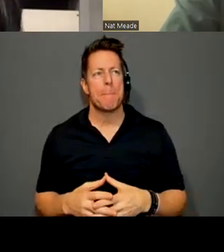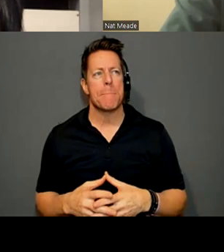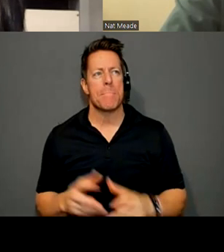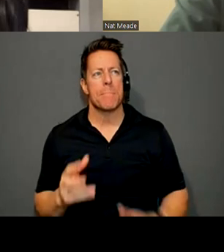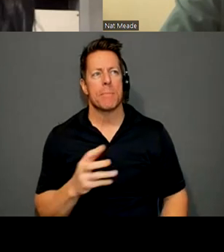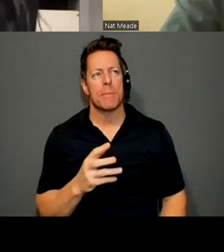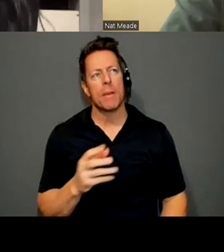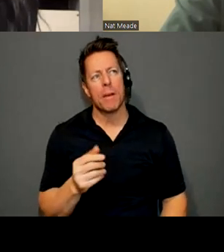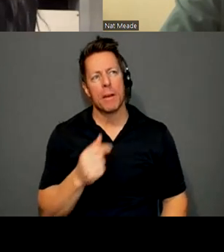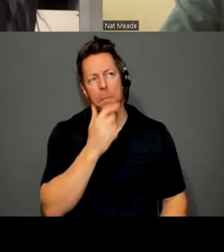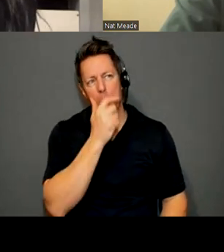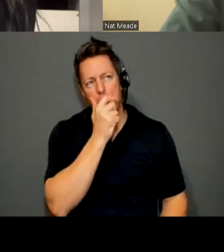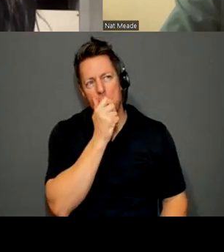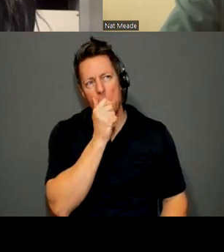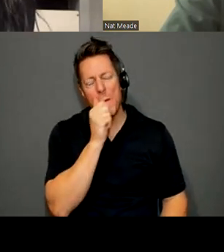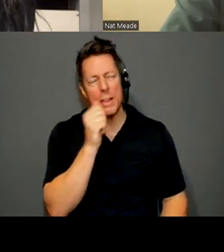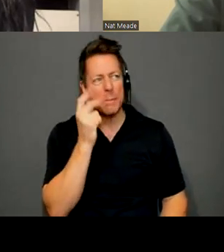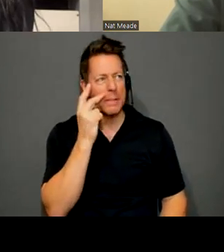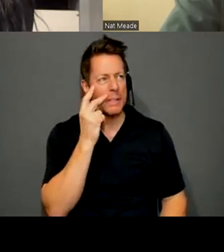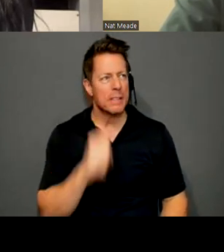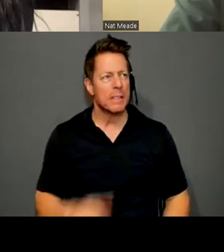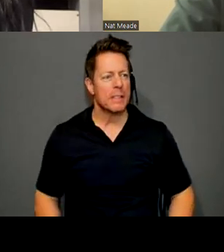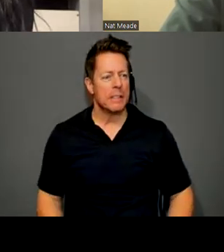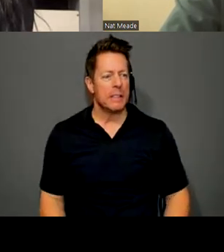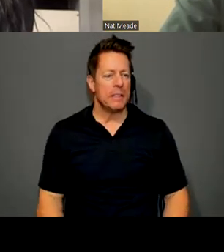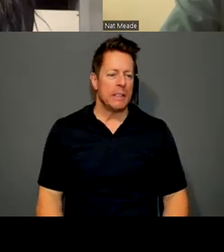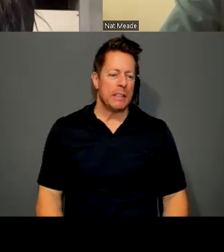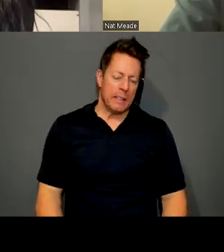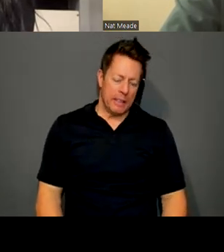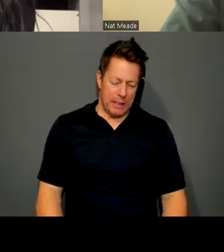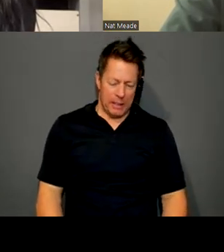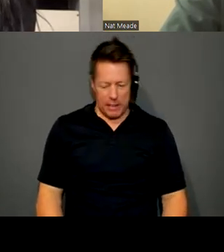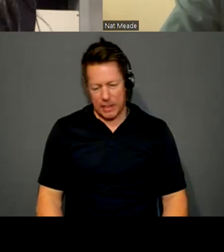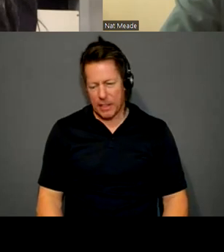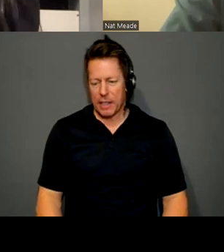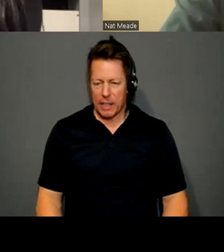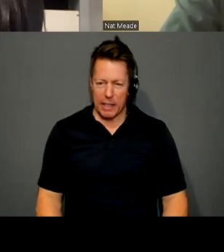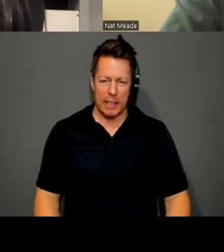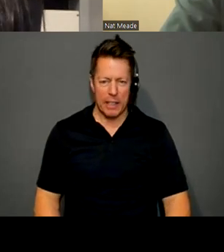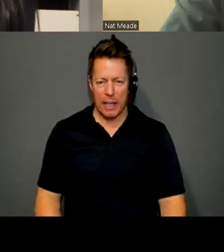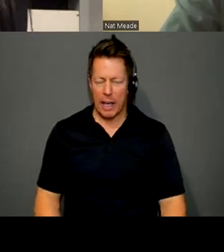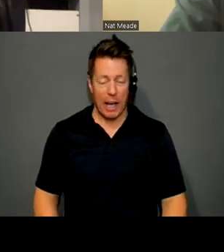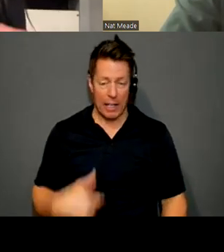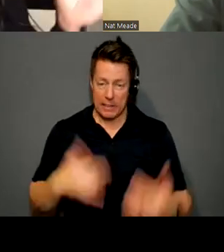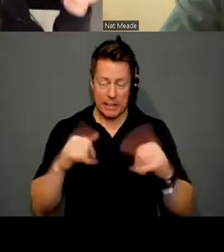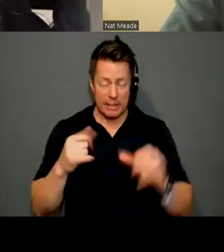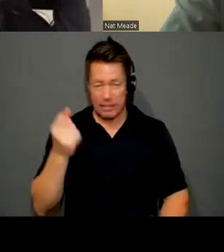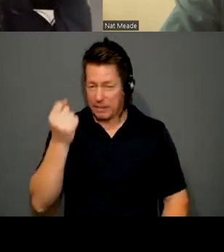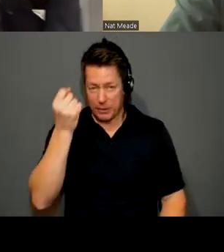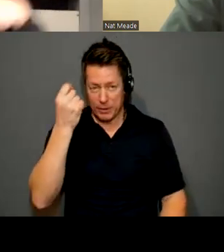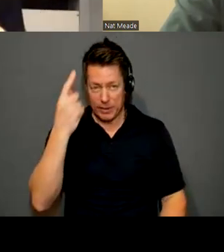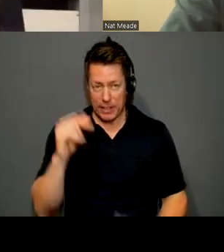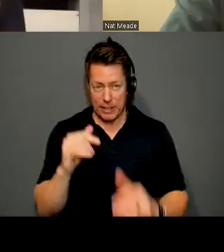And let's see, I, I still don't fully understand how all of them